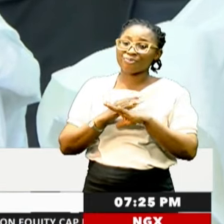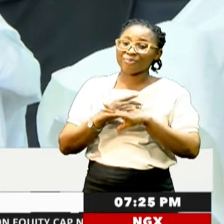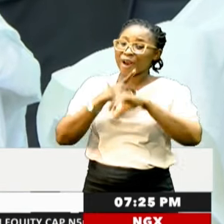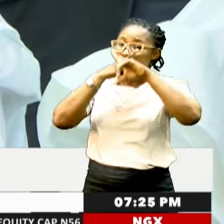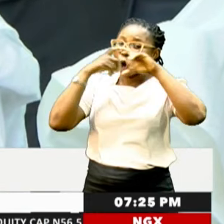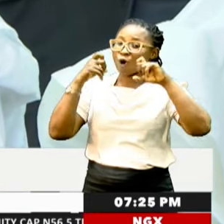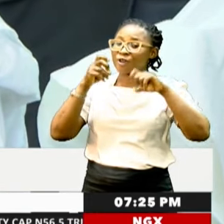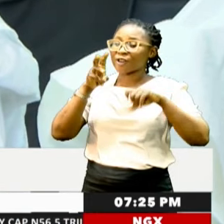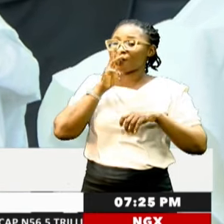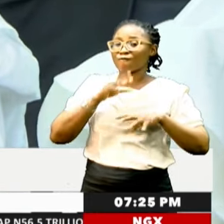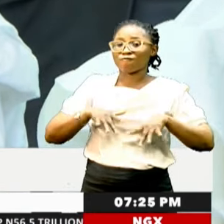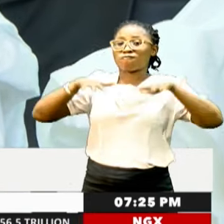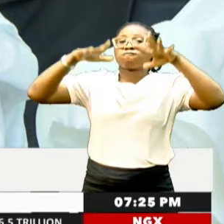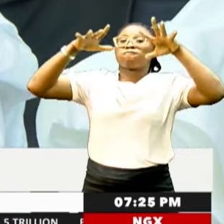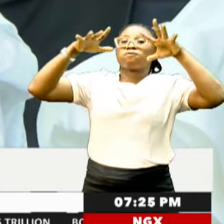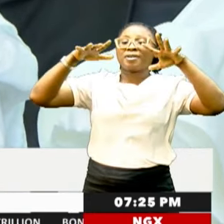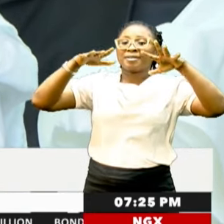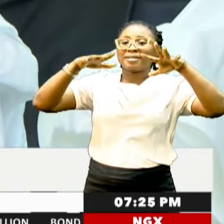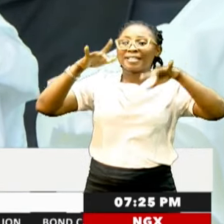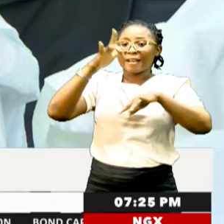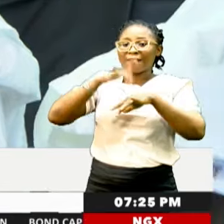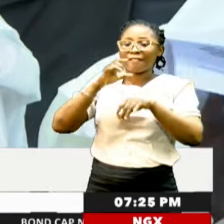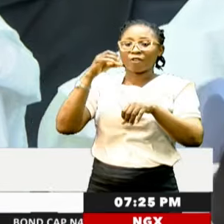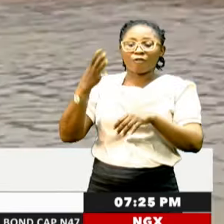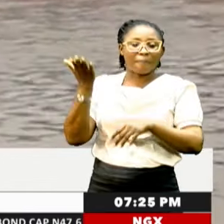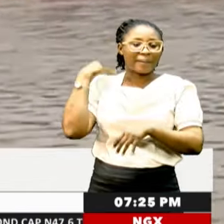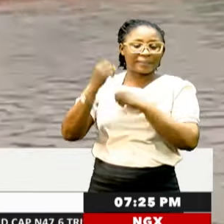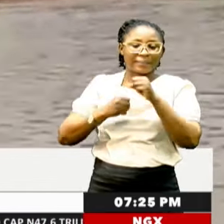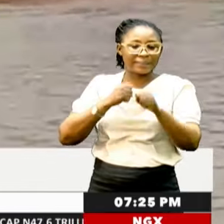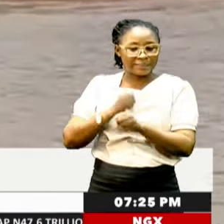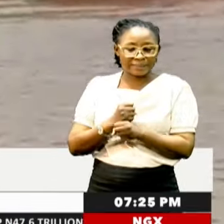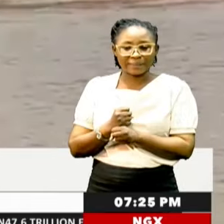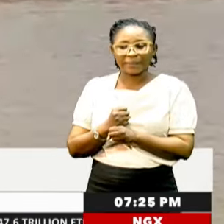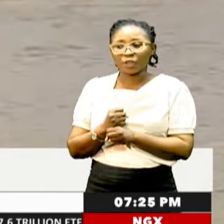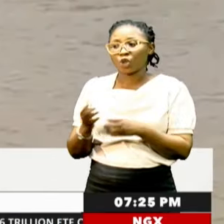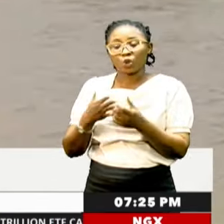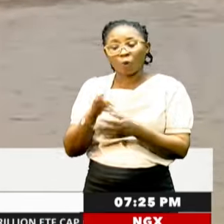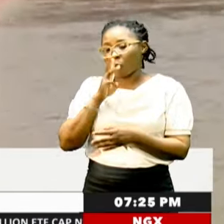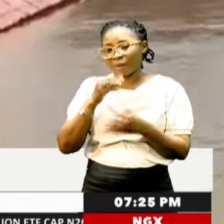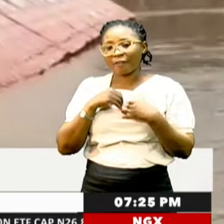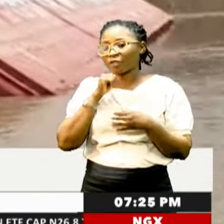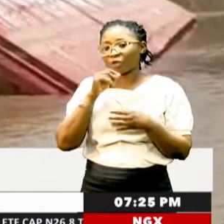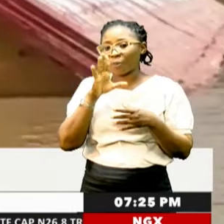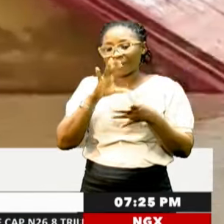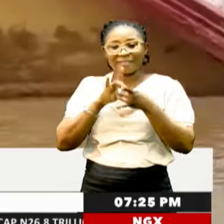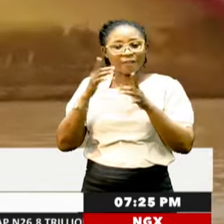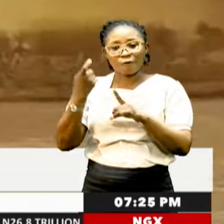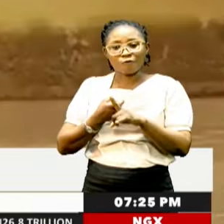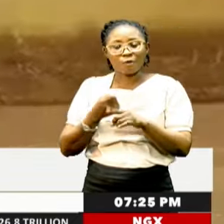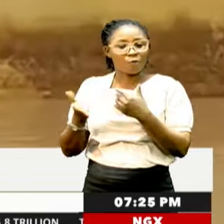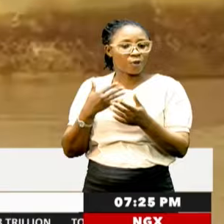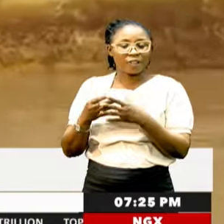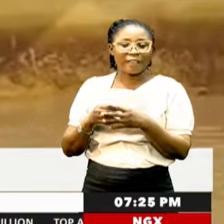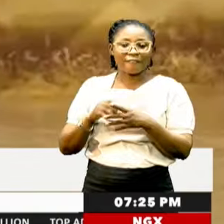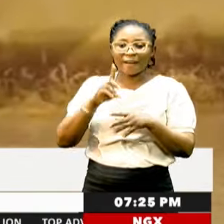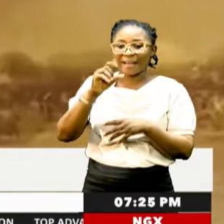maintenance of the past years. Although water has not been released from any dam within and